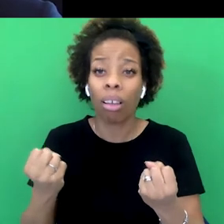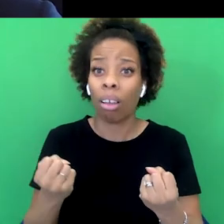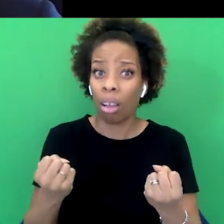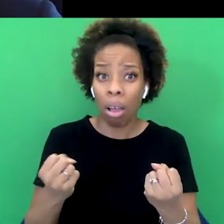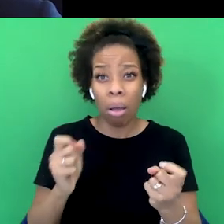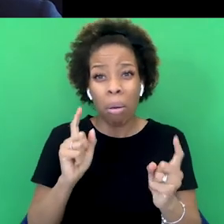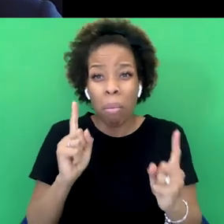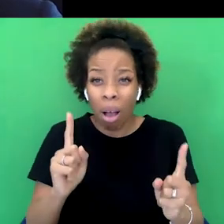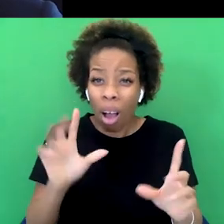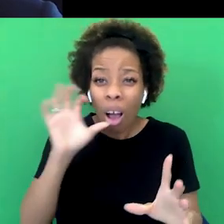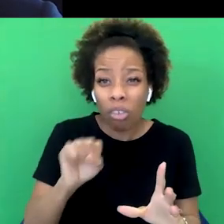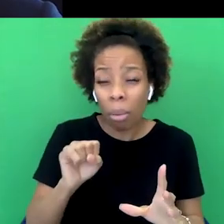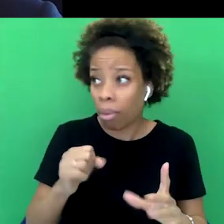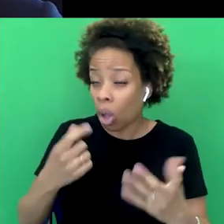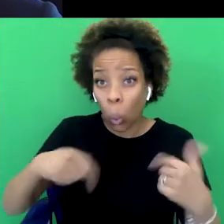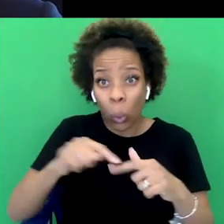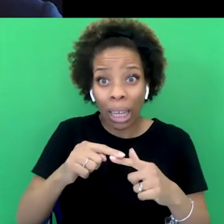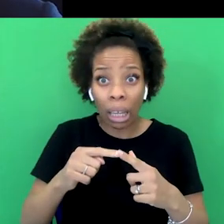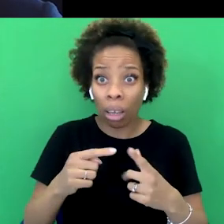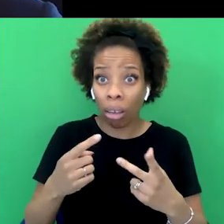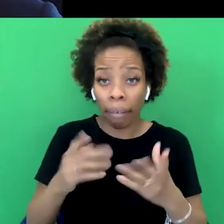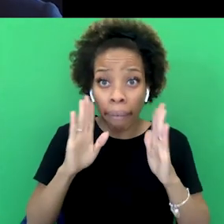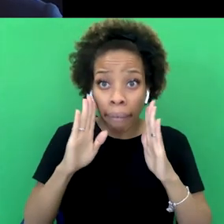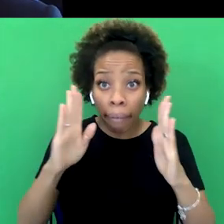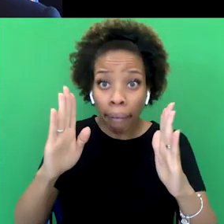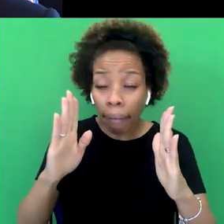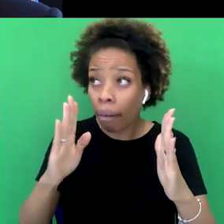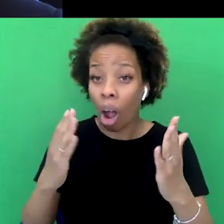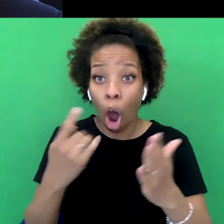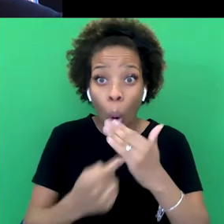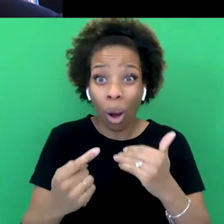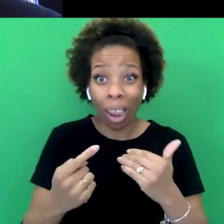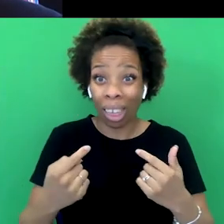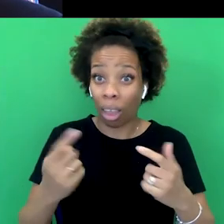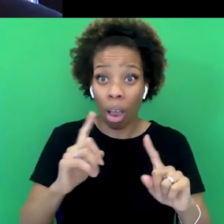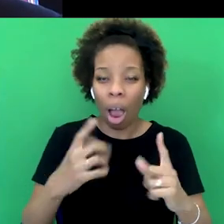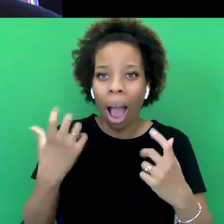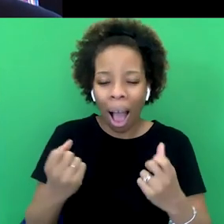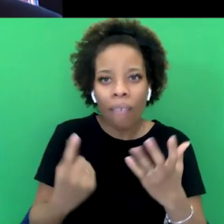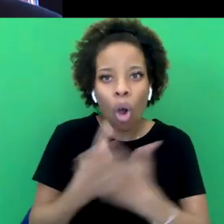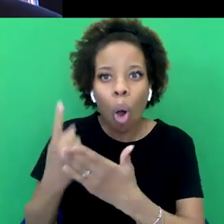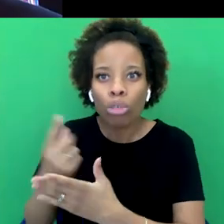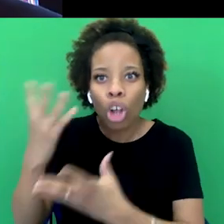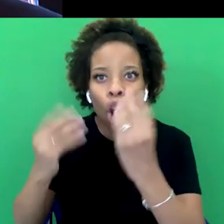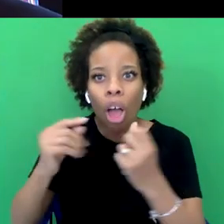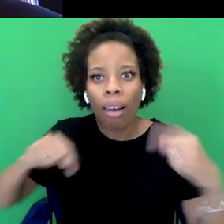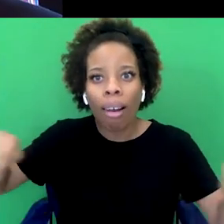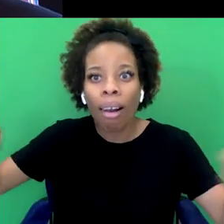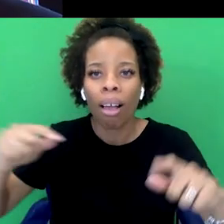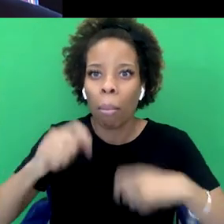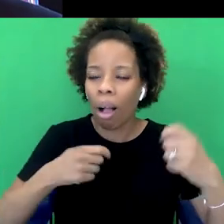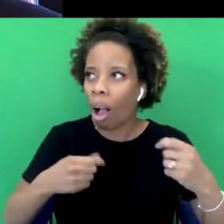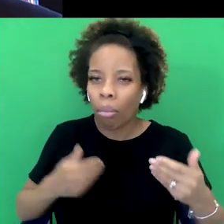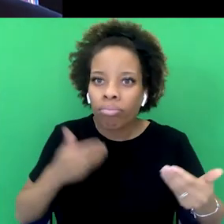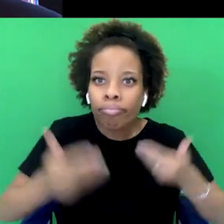that society is becoming more progressive. Yeah, and I think that's also a kind of inevitable outcome of